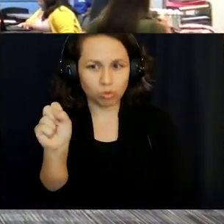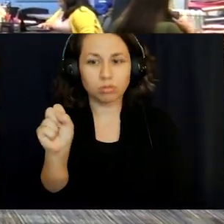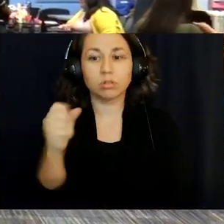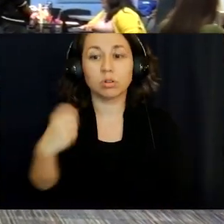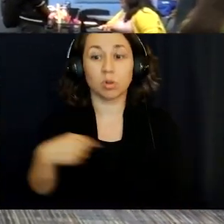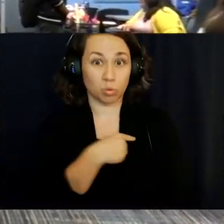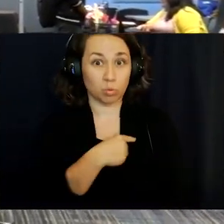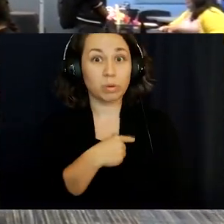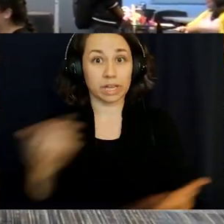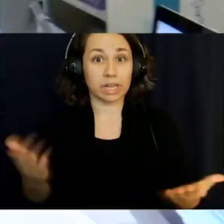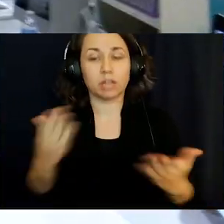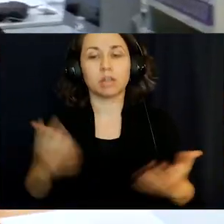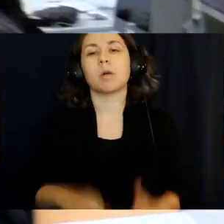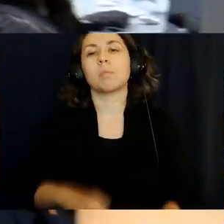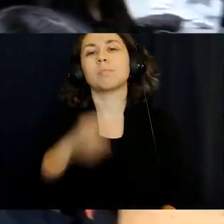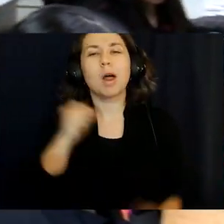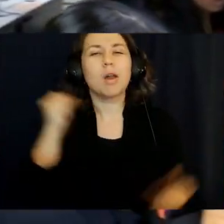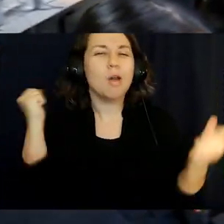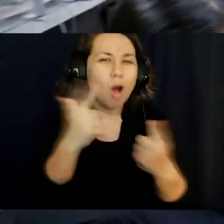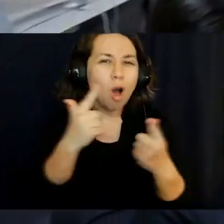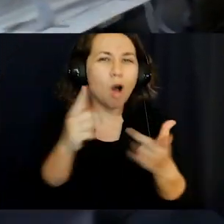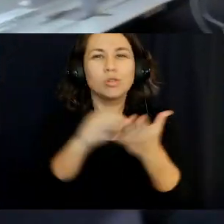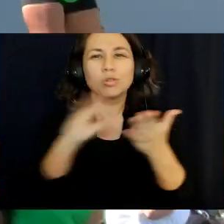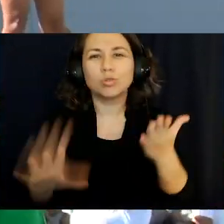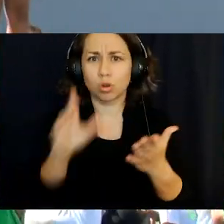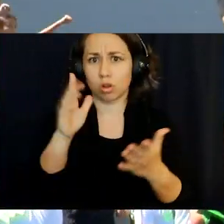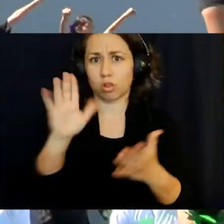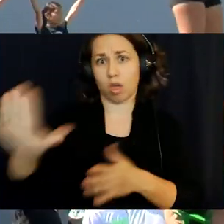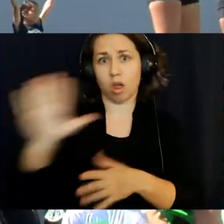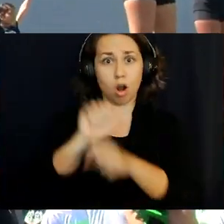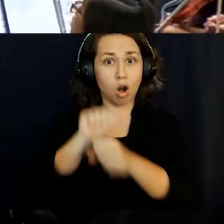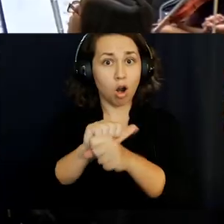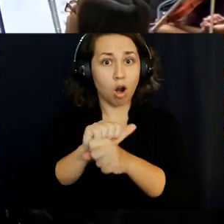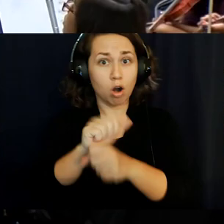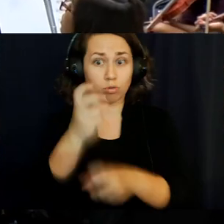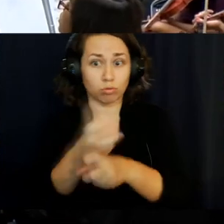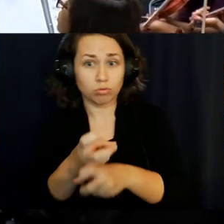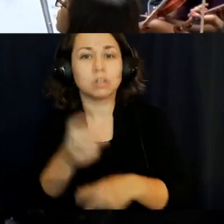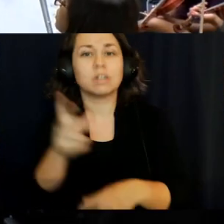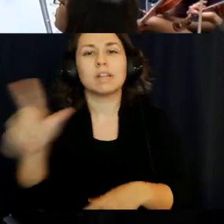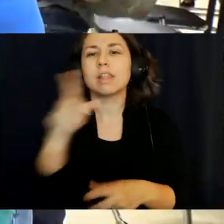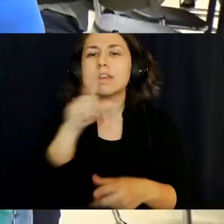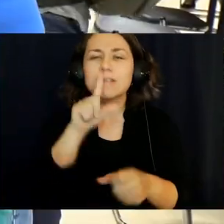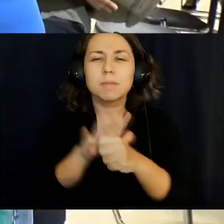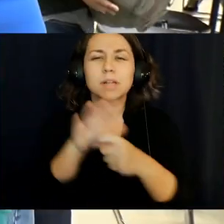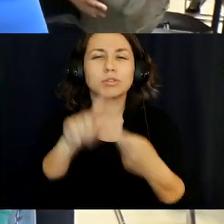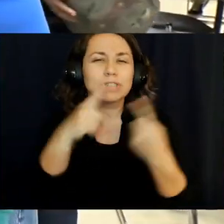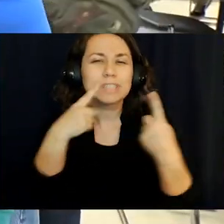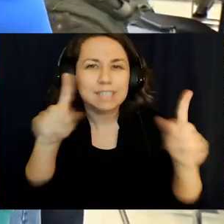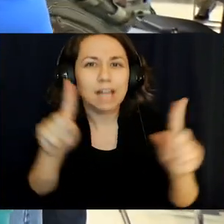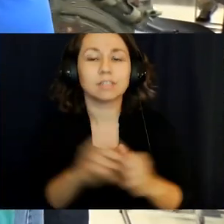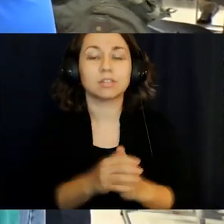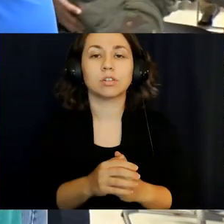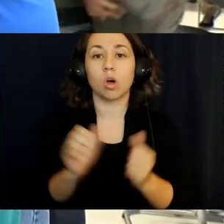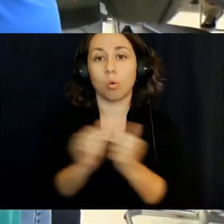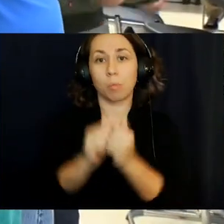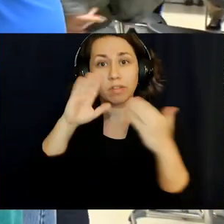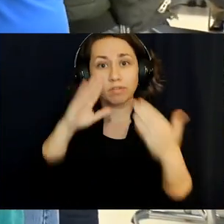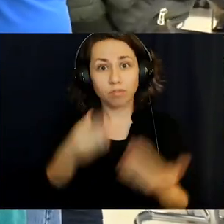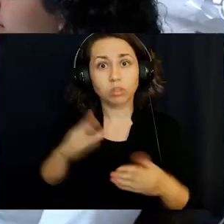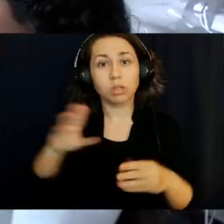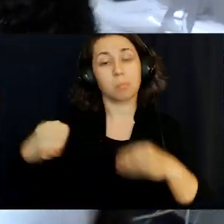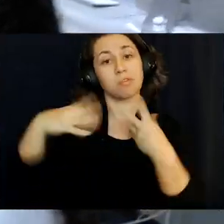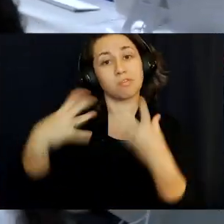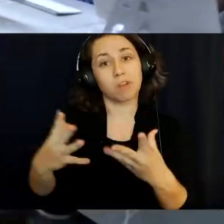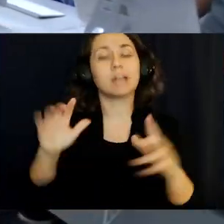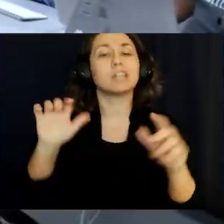At Century High School, we are proud of all of our students for their hard work and commitment to success. With the